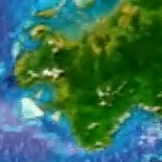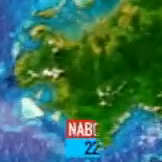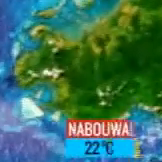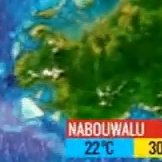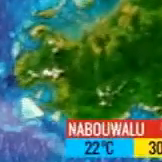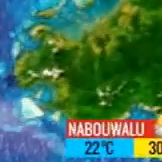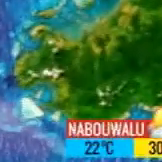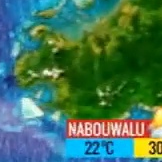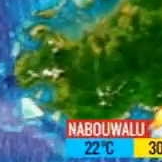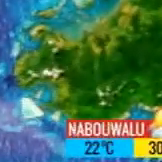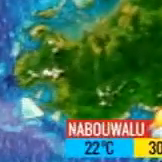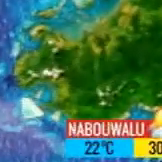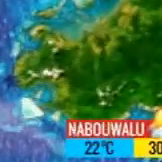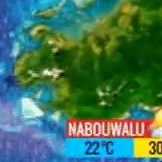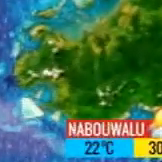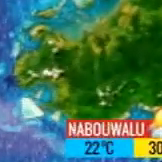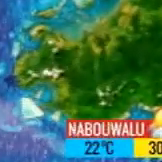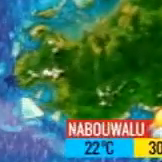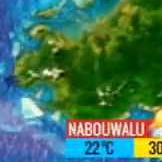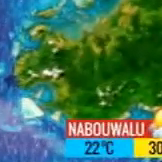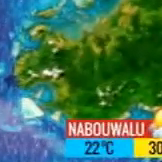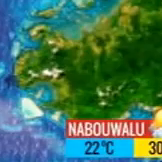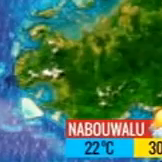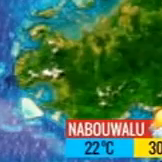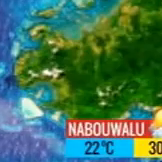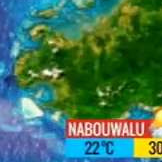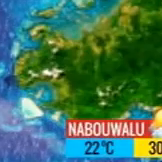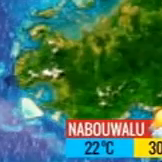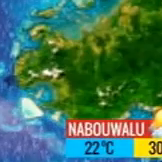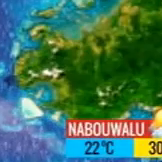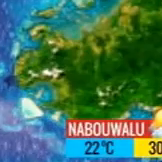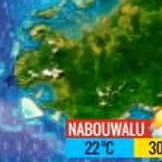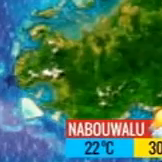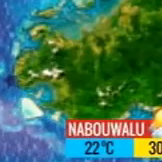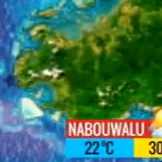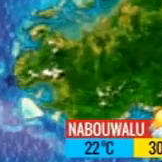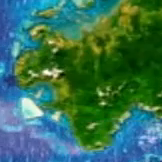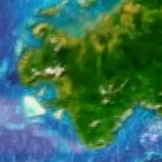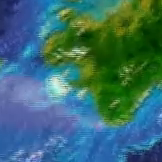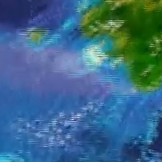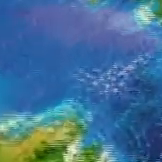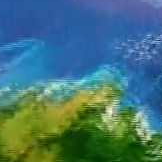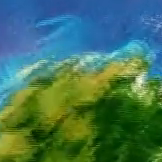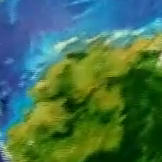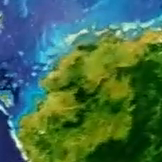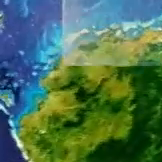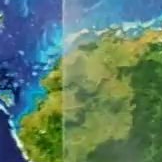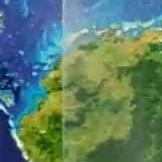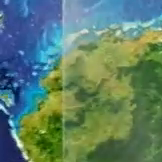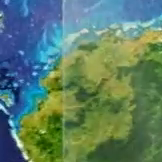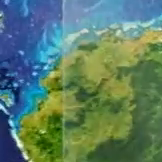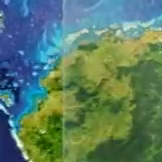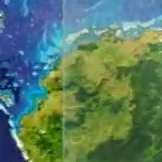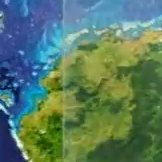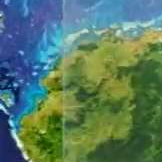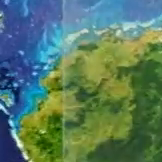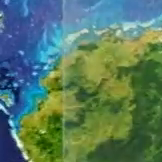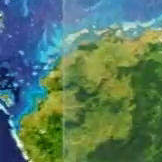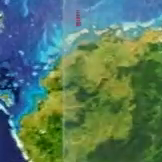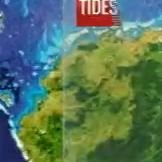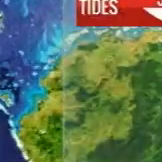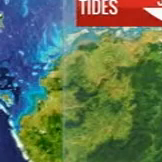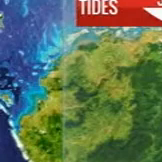conditions were in the middle. The night will see a few sprinkles as well. At sea, southeast winds 20 to 25